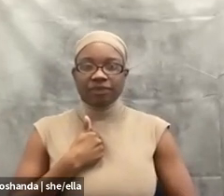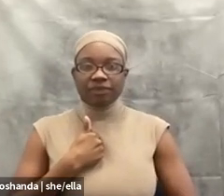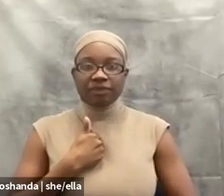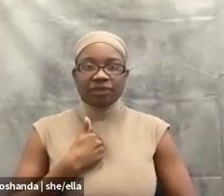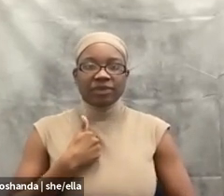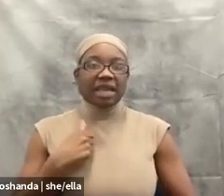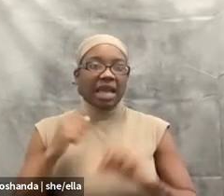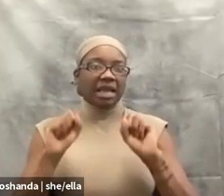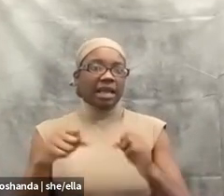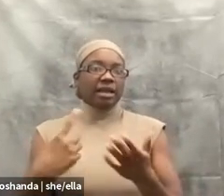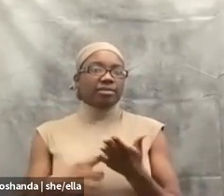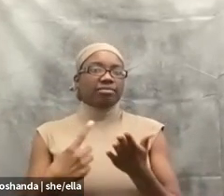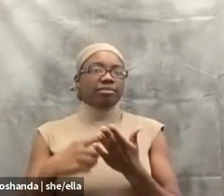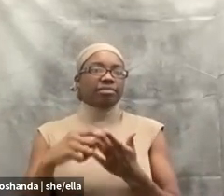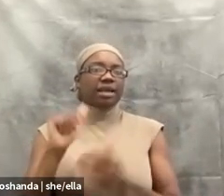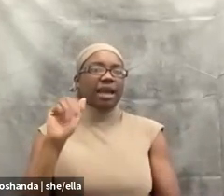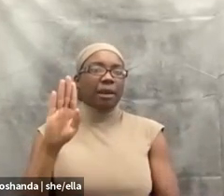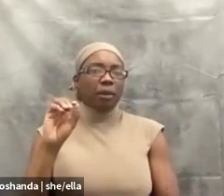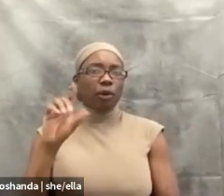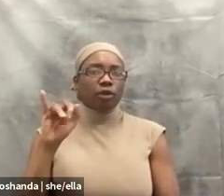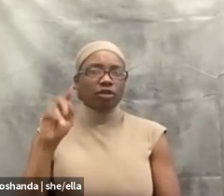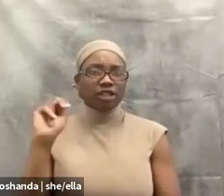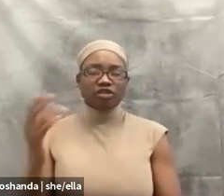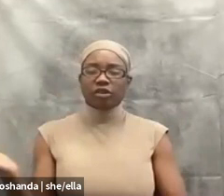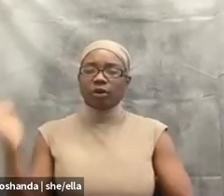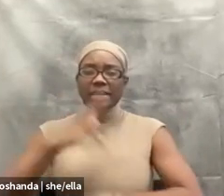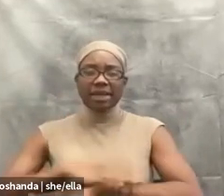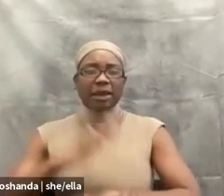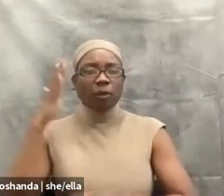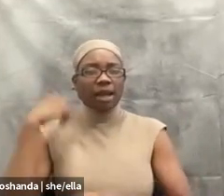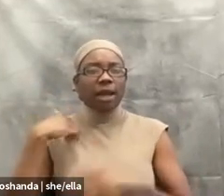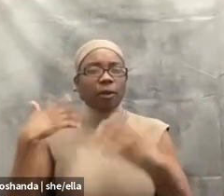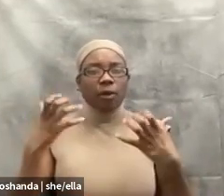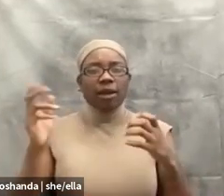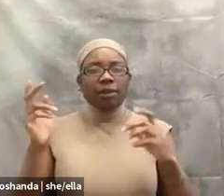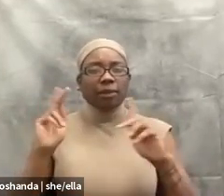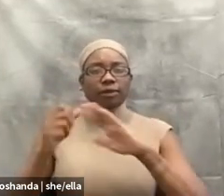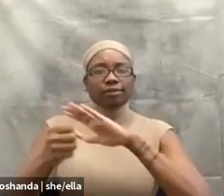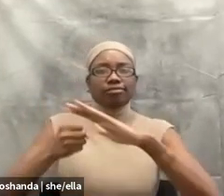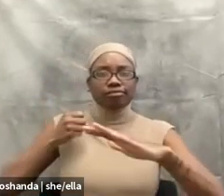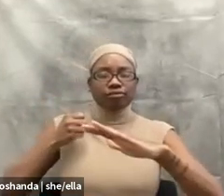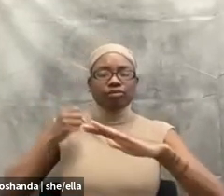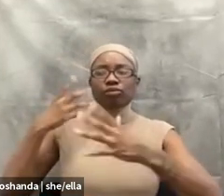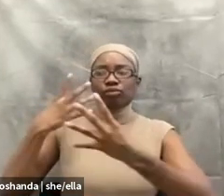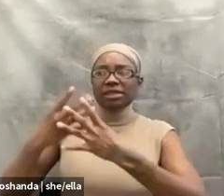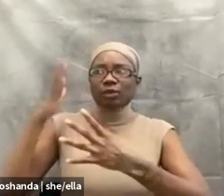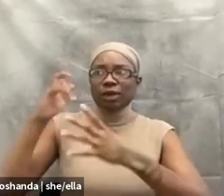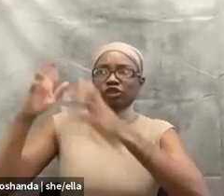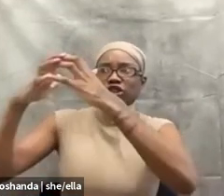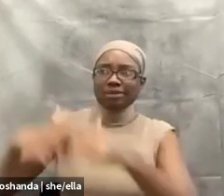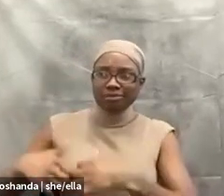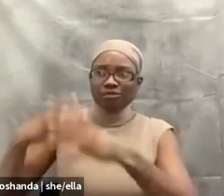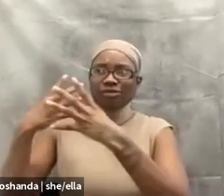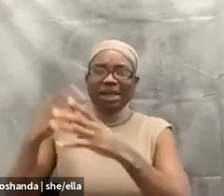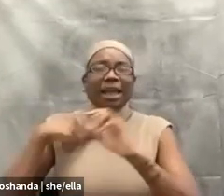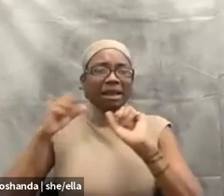abolition all day. can talk about why I want the people I work with to be out of prisons, why prisons should be burned down, why all of these things should happen. But if